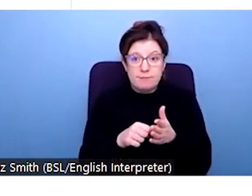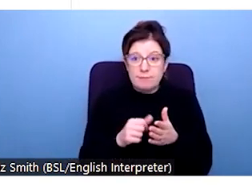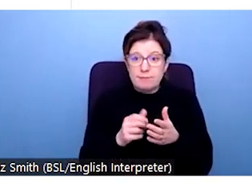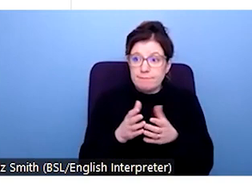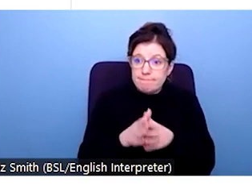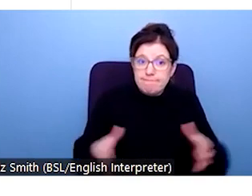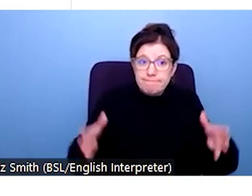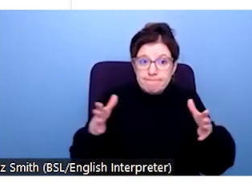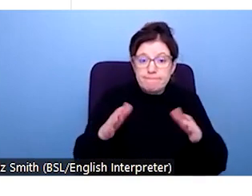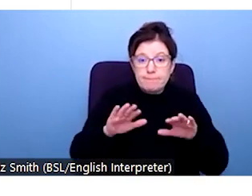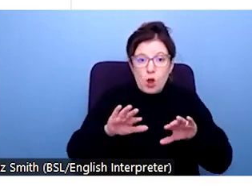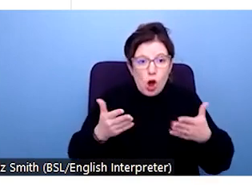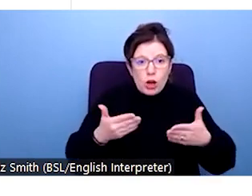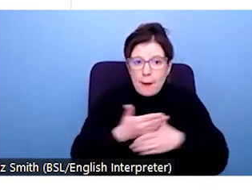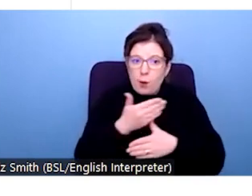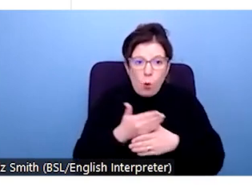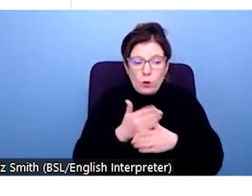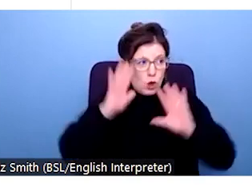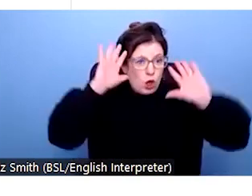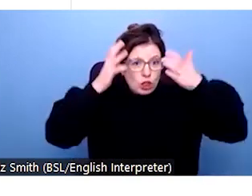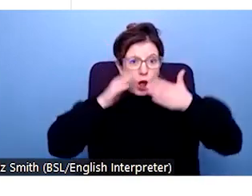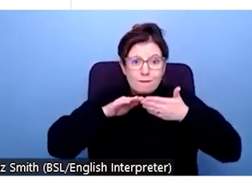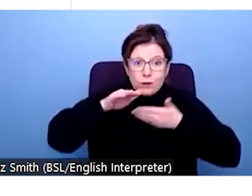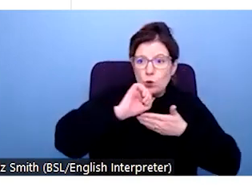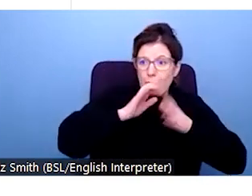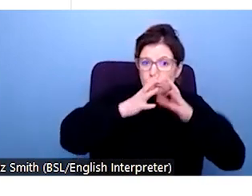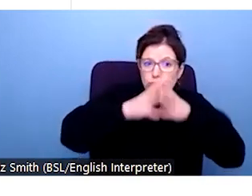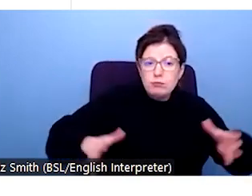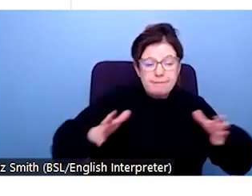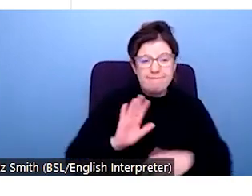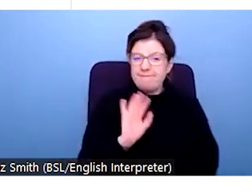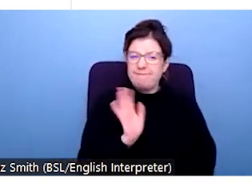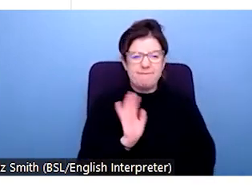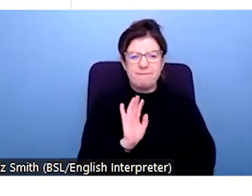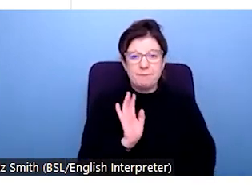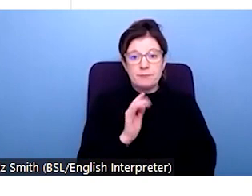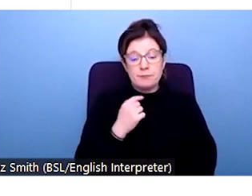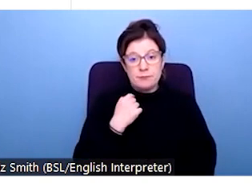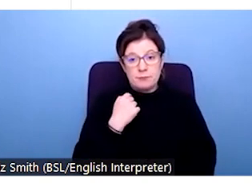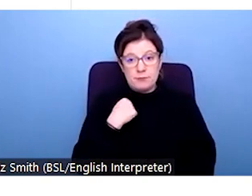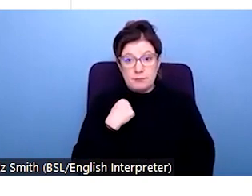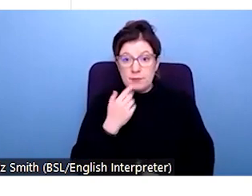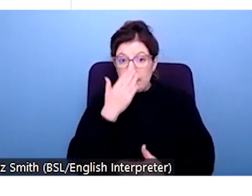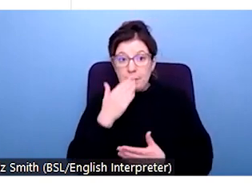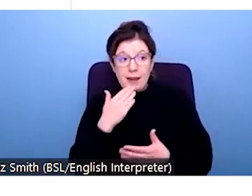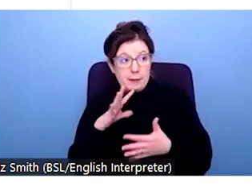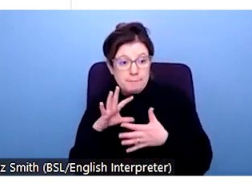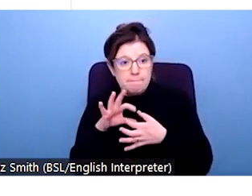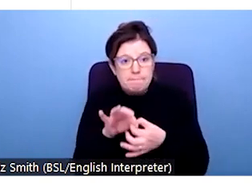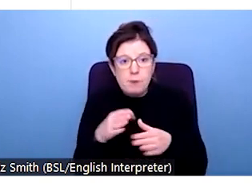unemployment are not the ones that we've got. We've instead facing specific issues around falling participation in work,